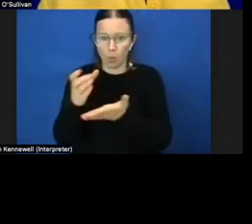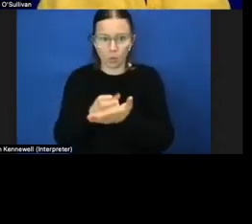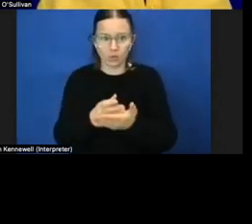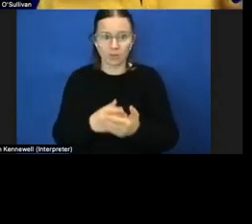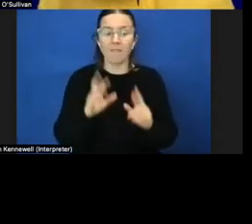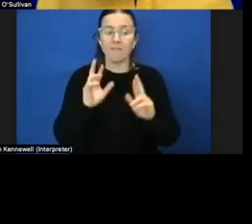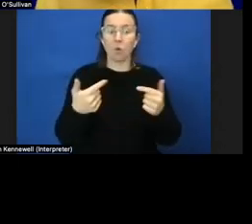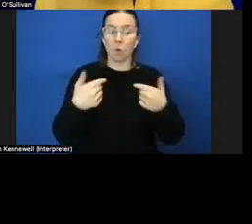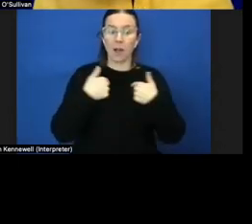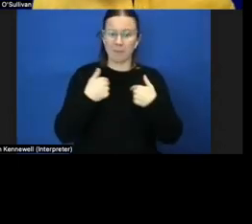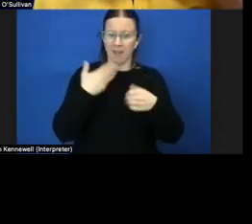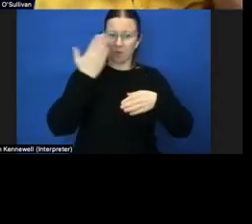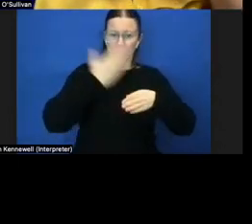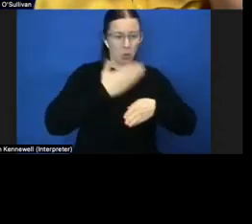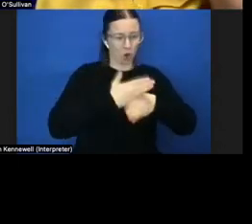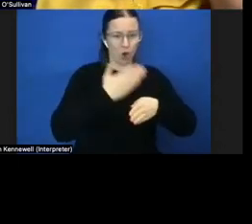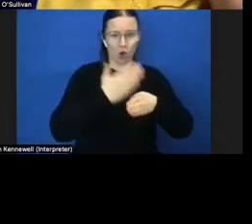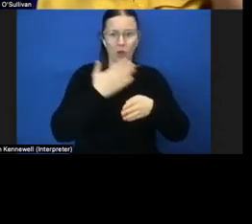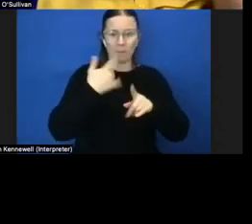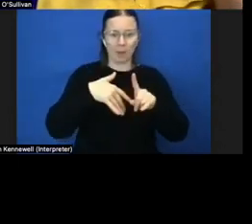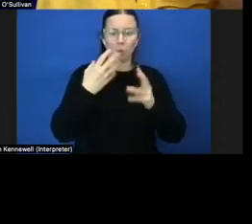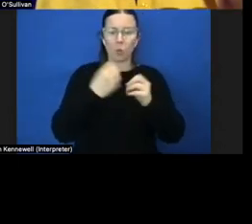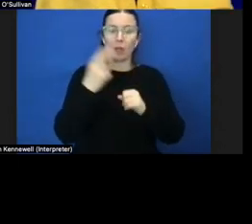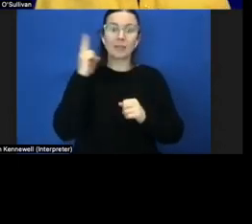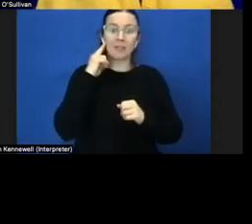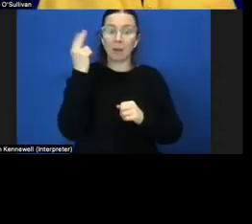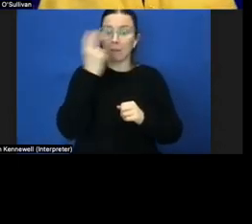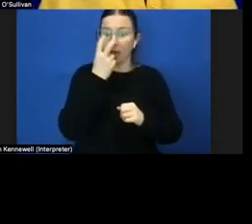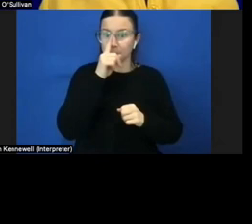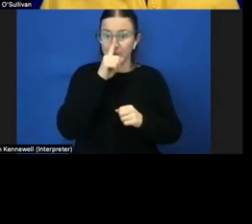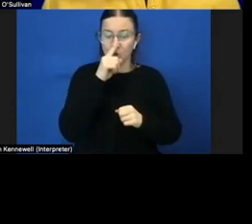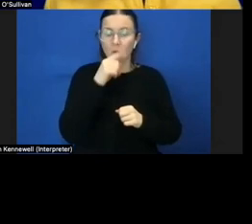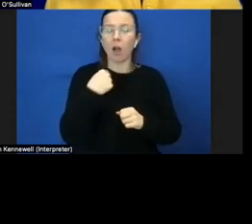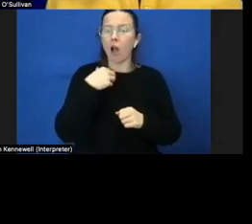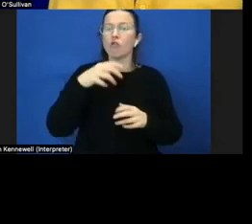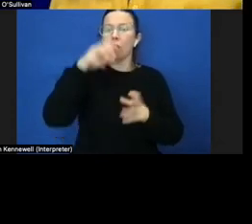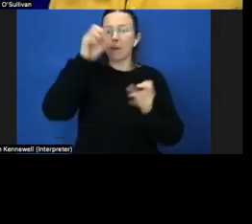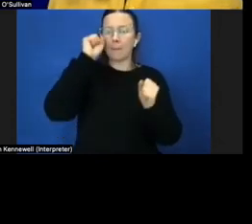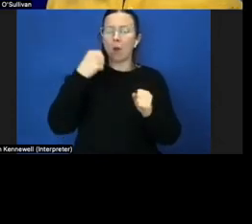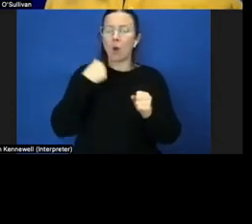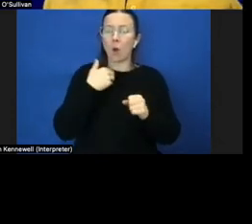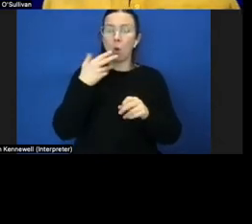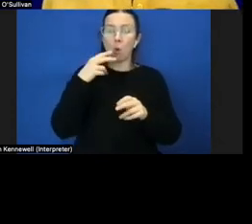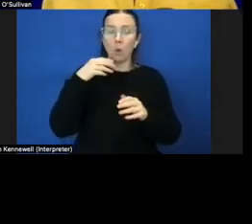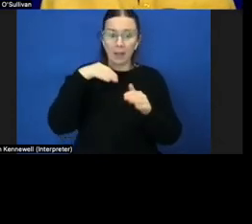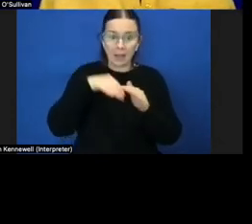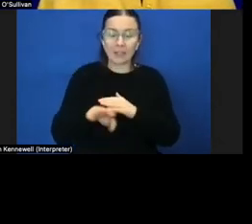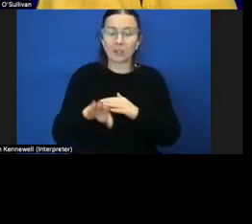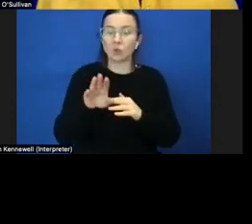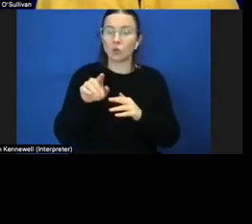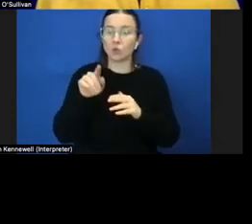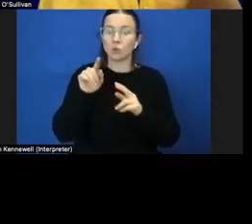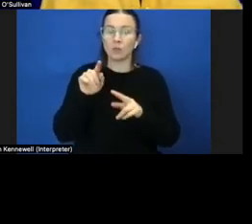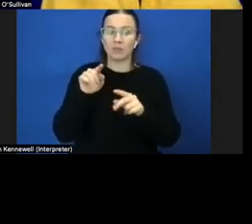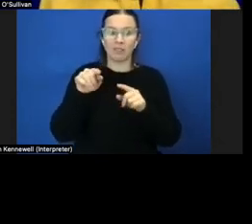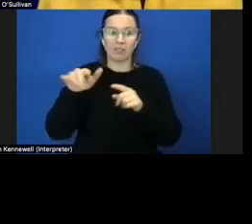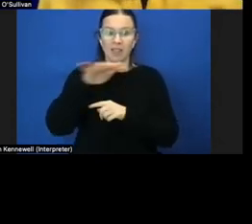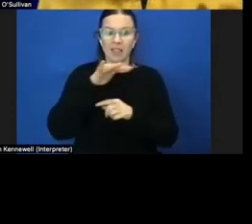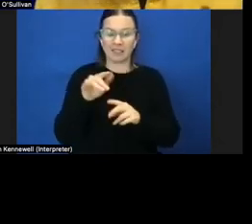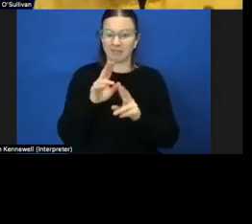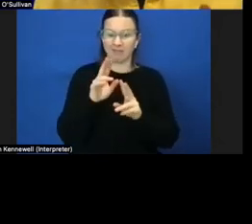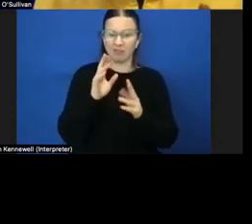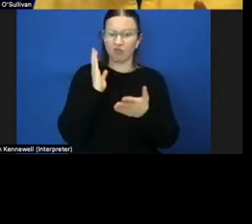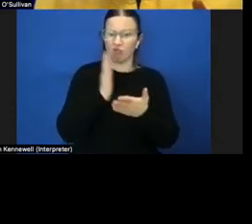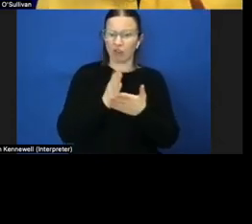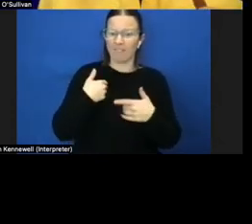coming from a background of working with deafblind people um i remember walking into vision things thinking this is this doesn't